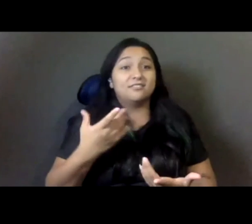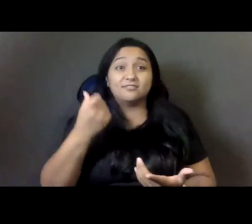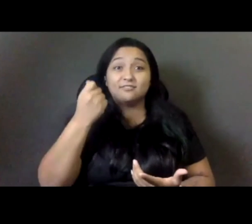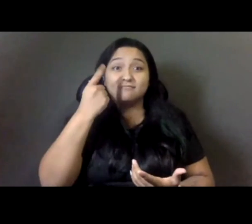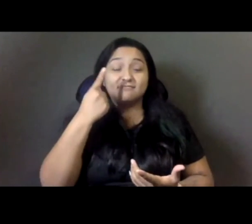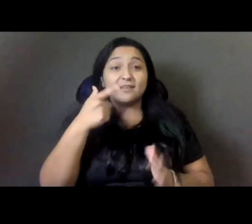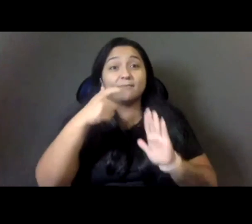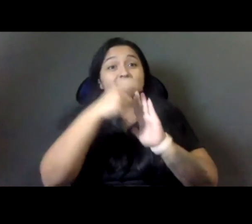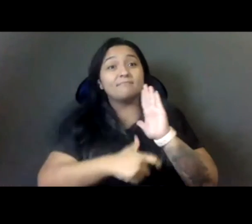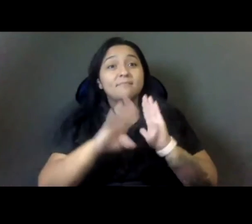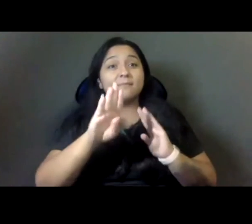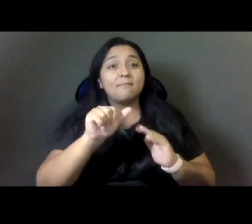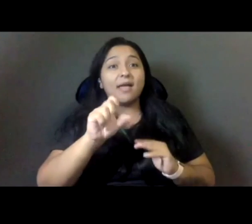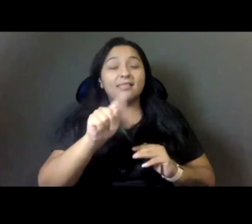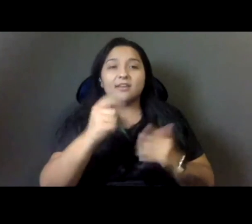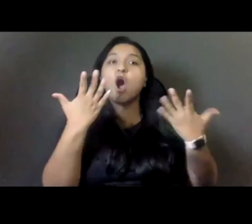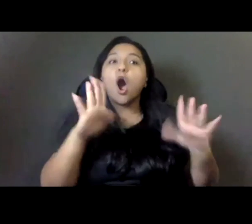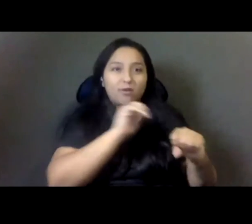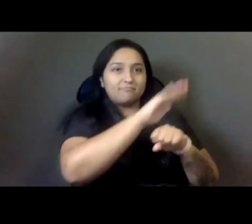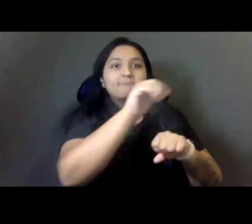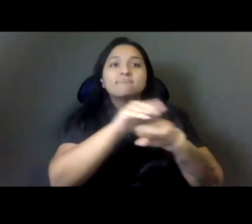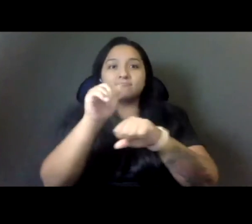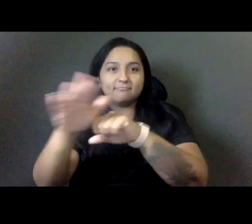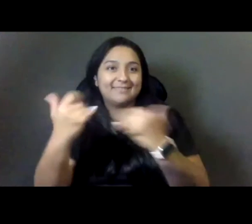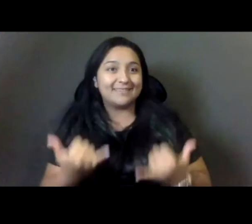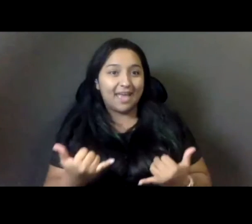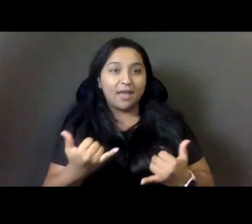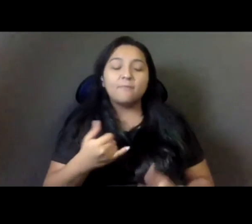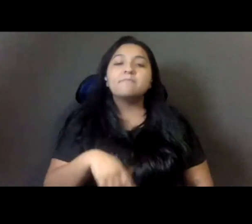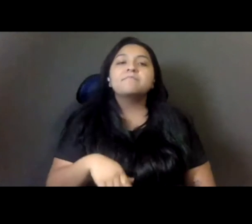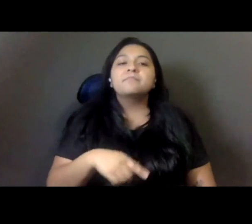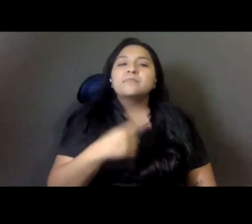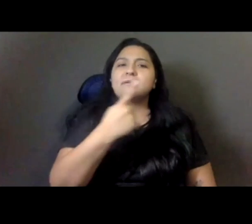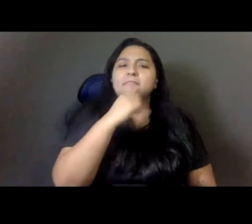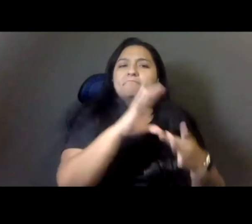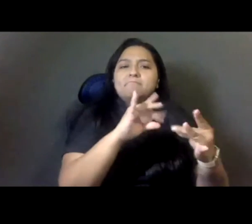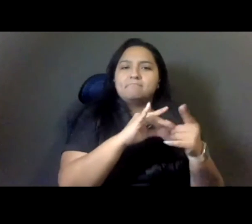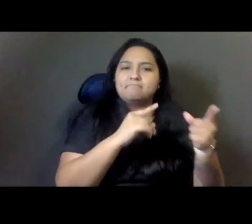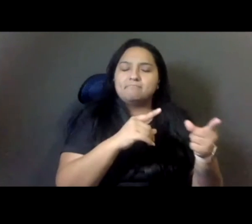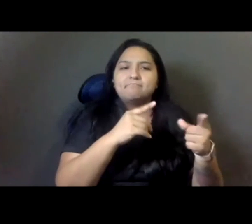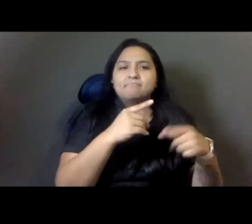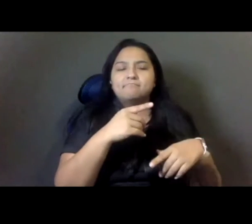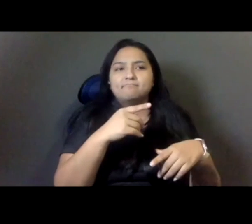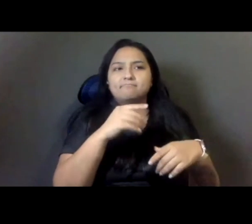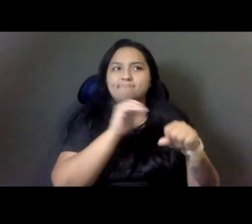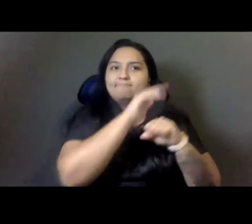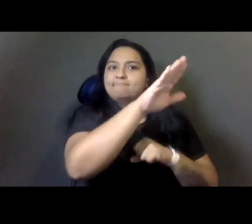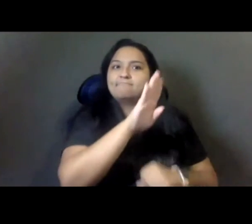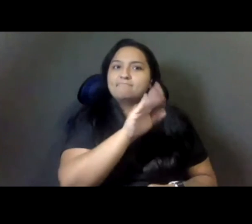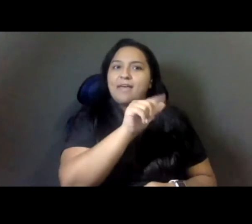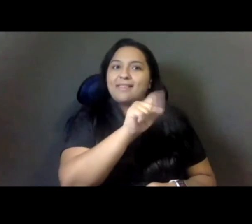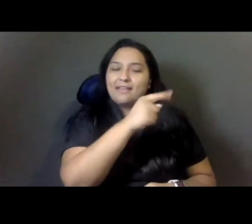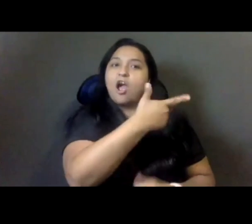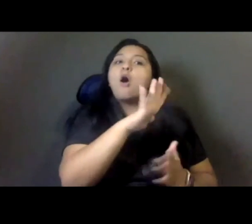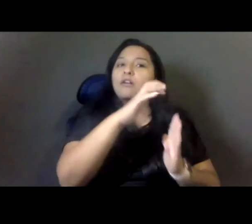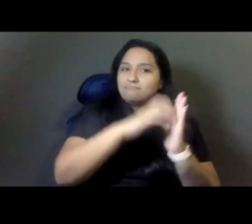the other day that he got the text that his ballot was coming out. And so people are actually making their choices now. So this